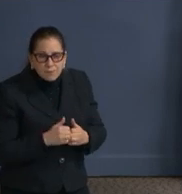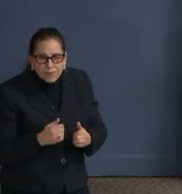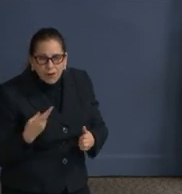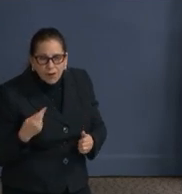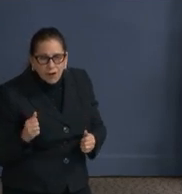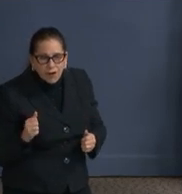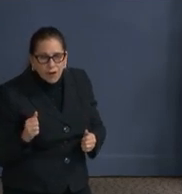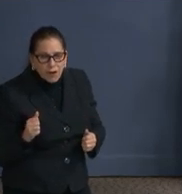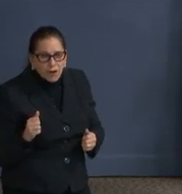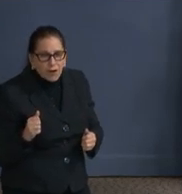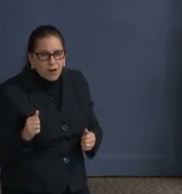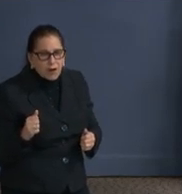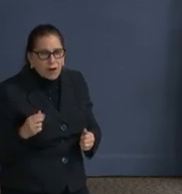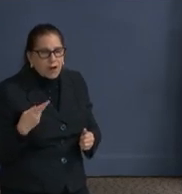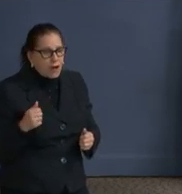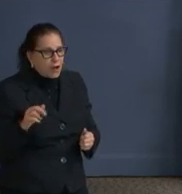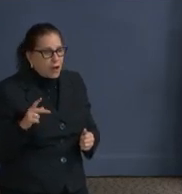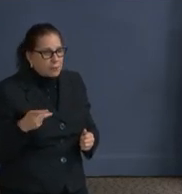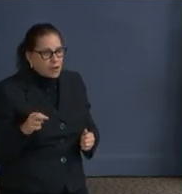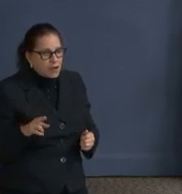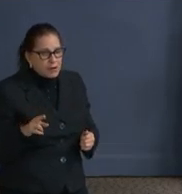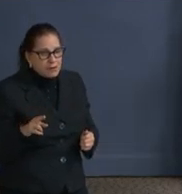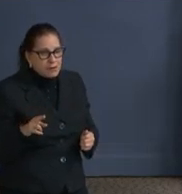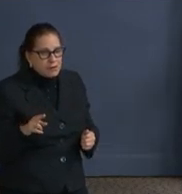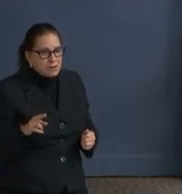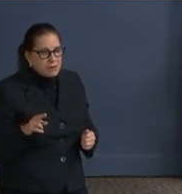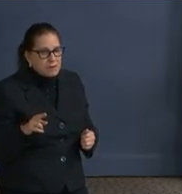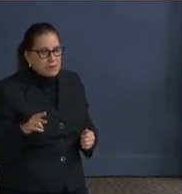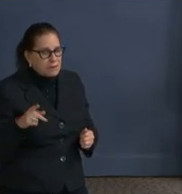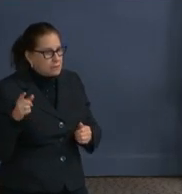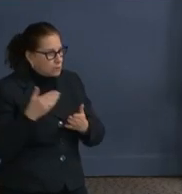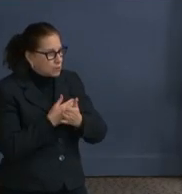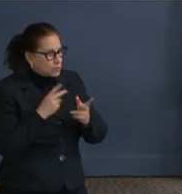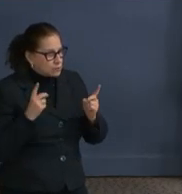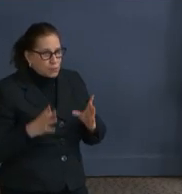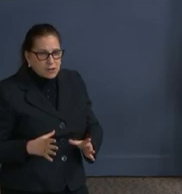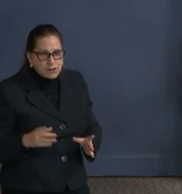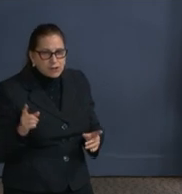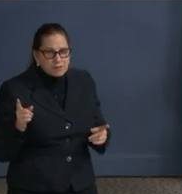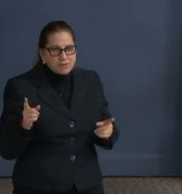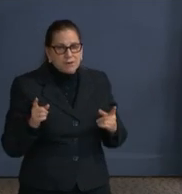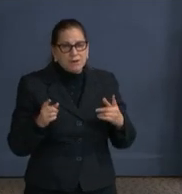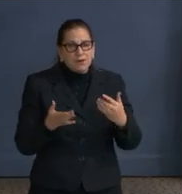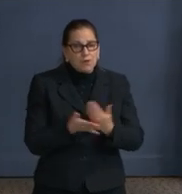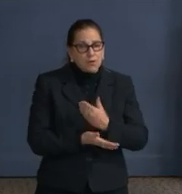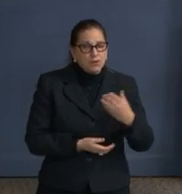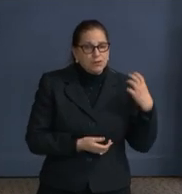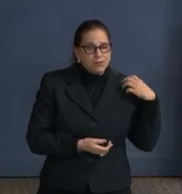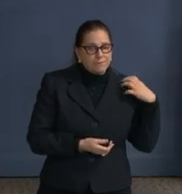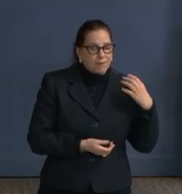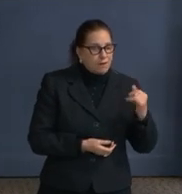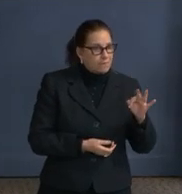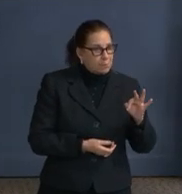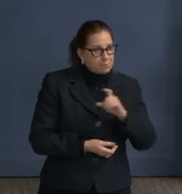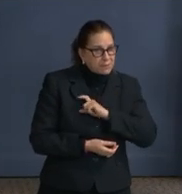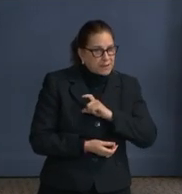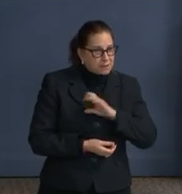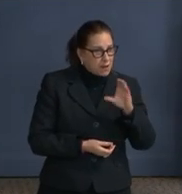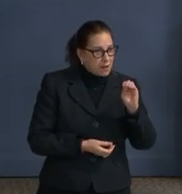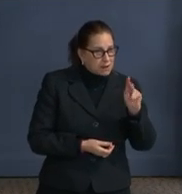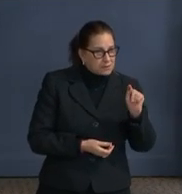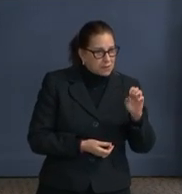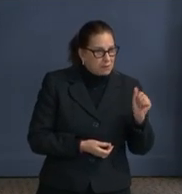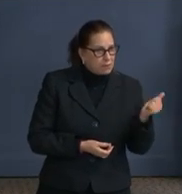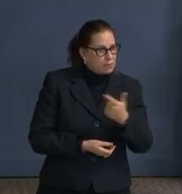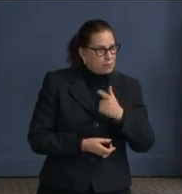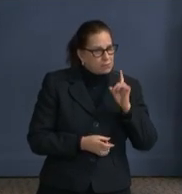and some of the things that our new Chief of Police. So I think we've got a good team around this now, and I think